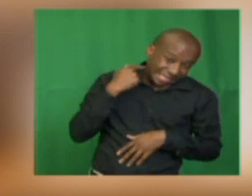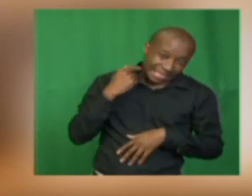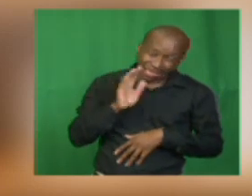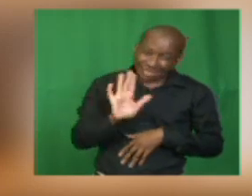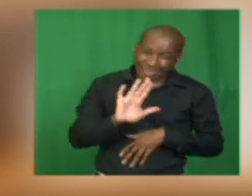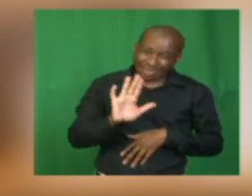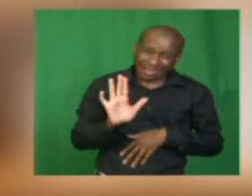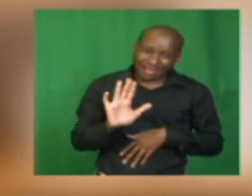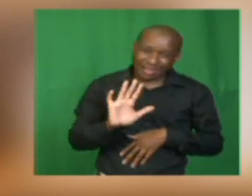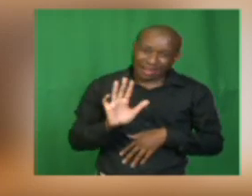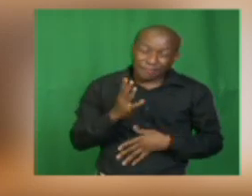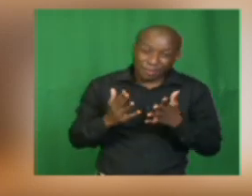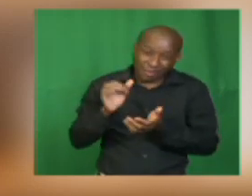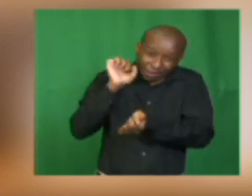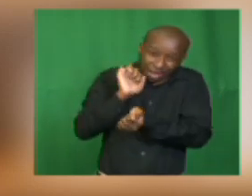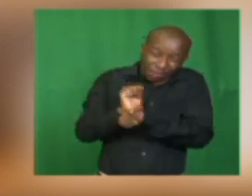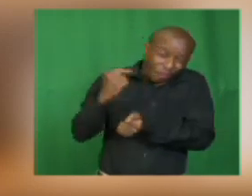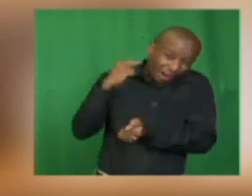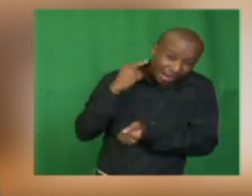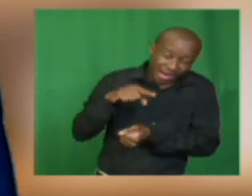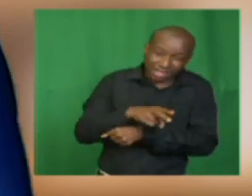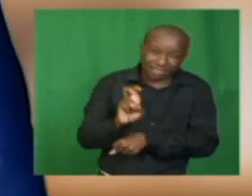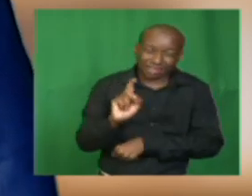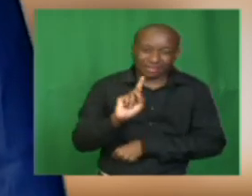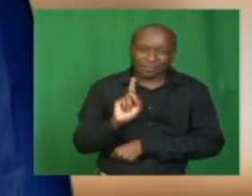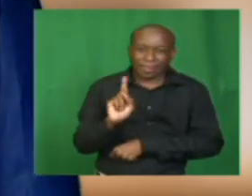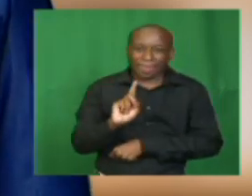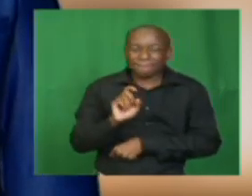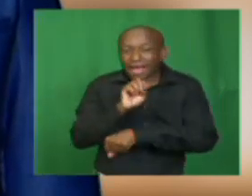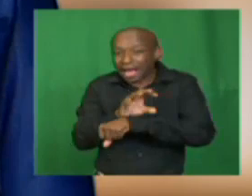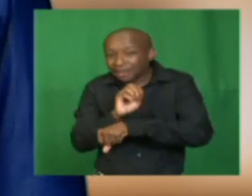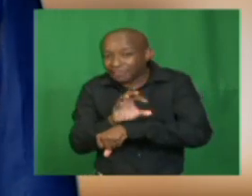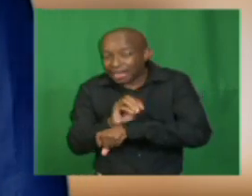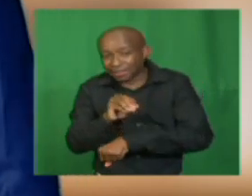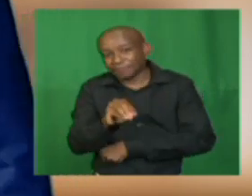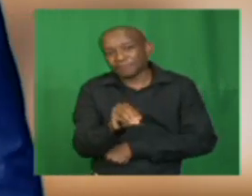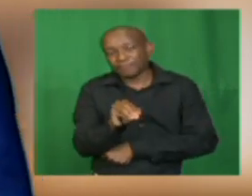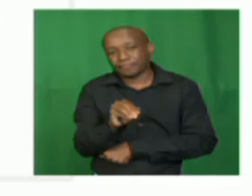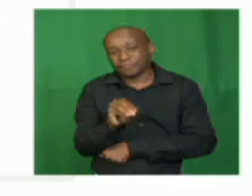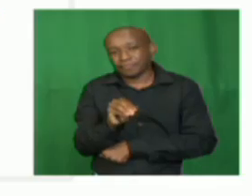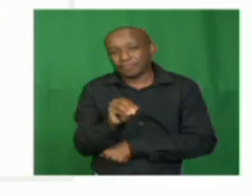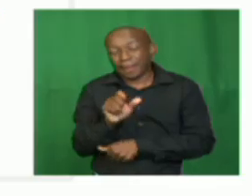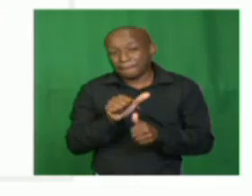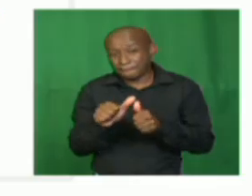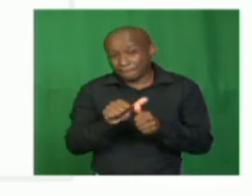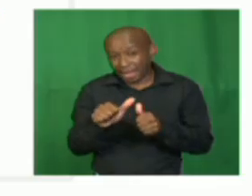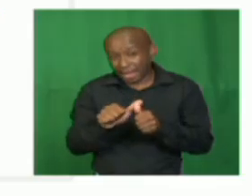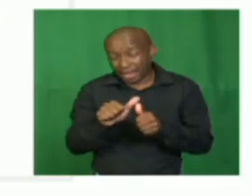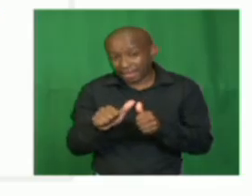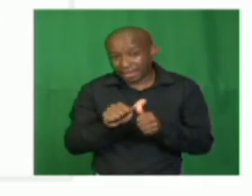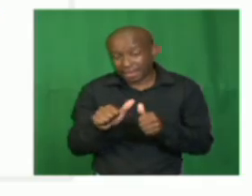people may frown at me the advice it is better to